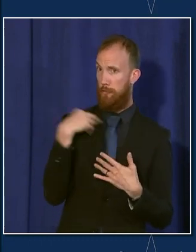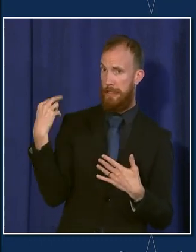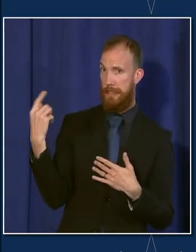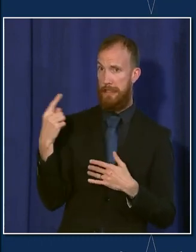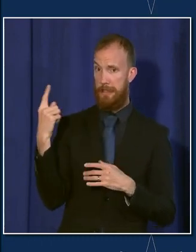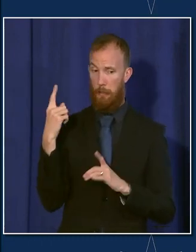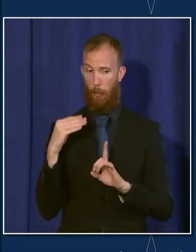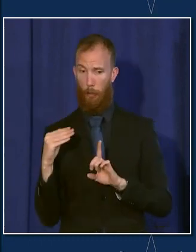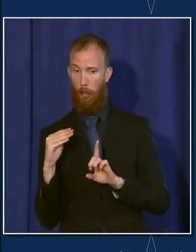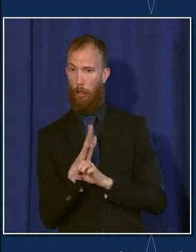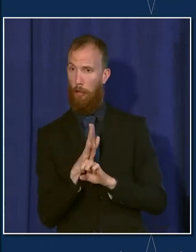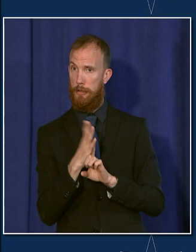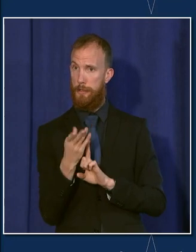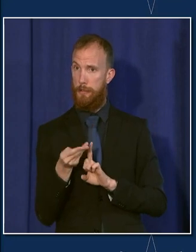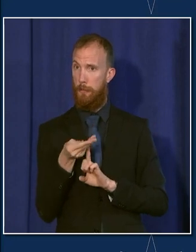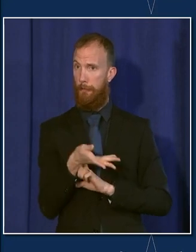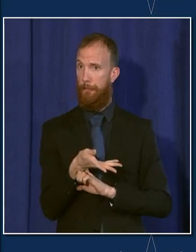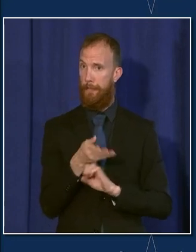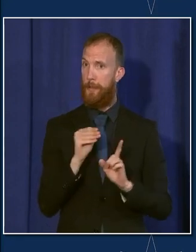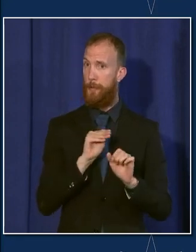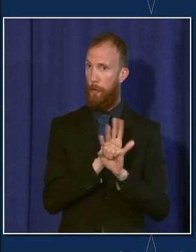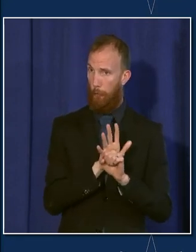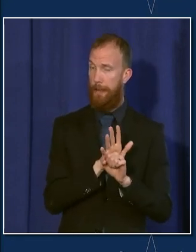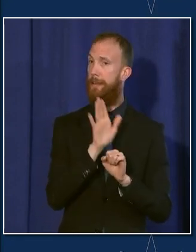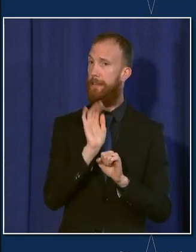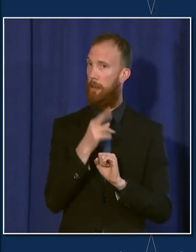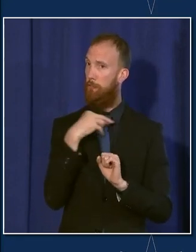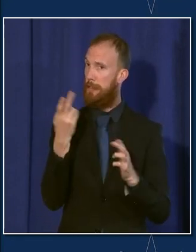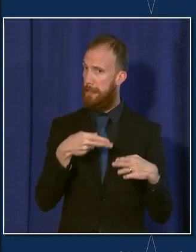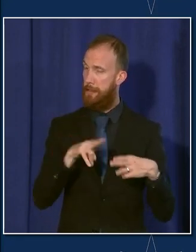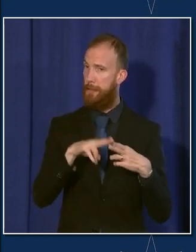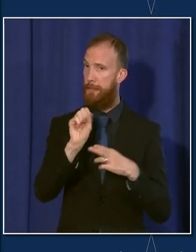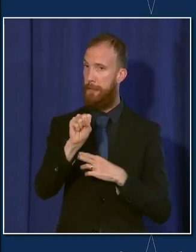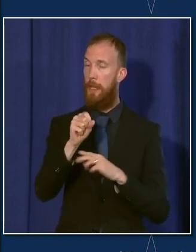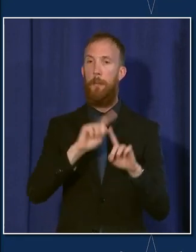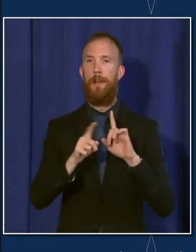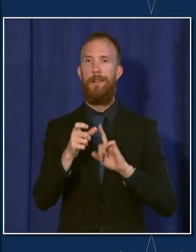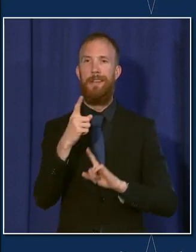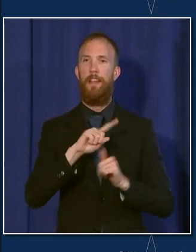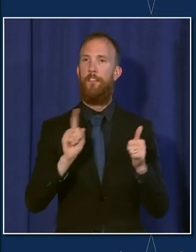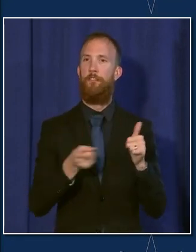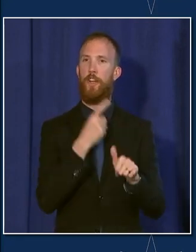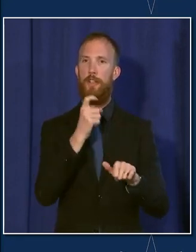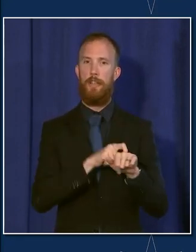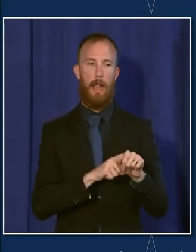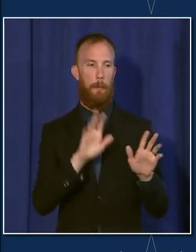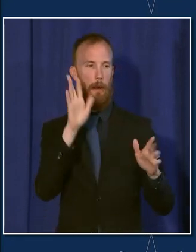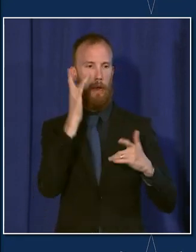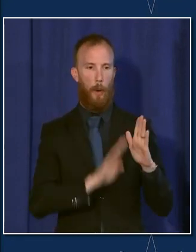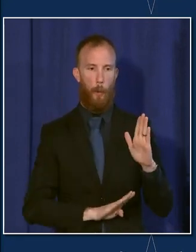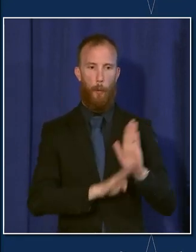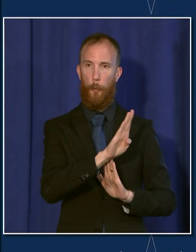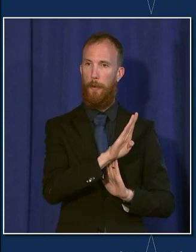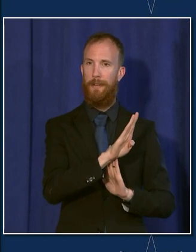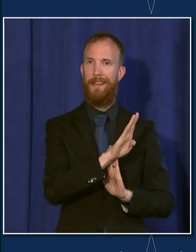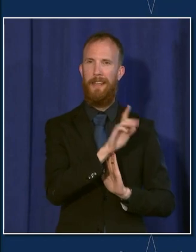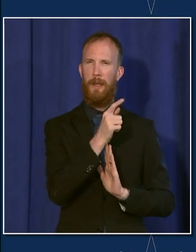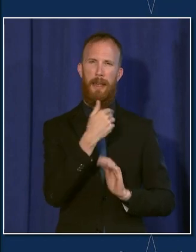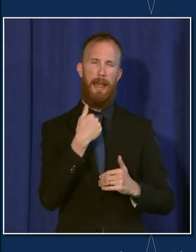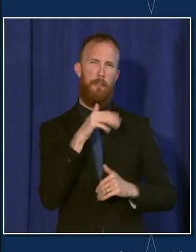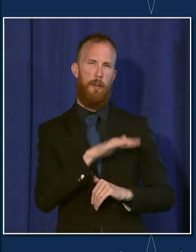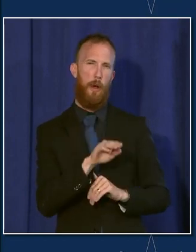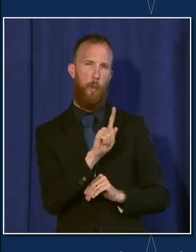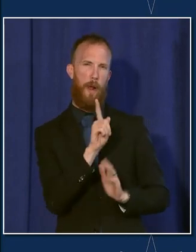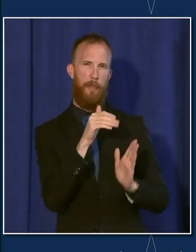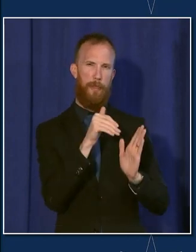who has COVID has gone up. But just for some context, in the first peak, we averaged about 1000 cases per